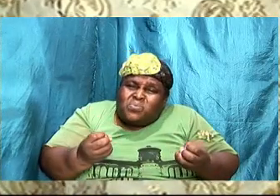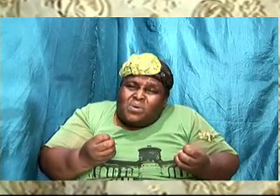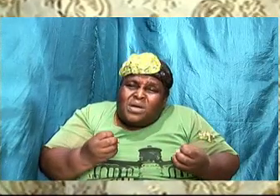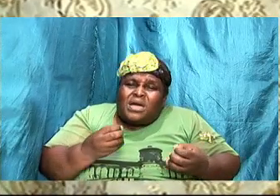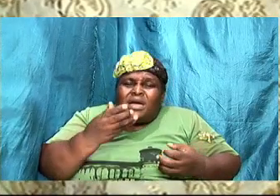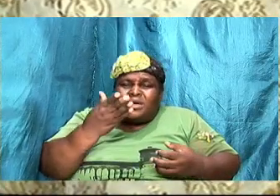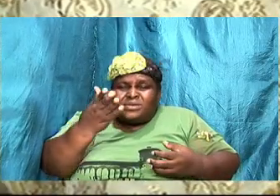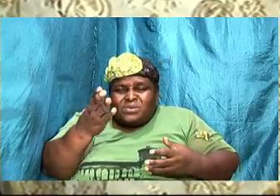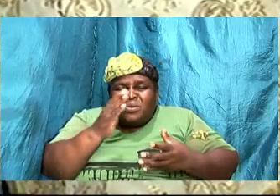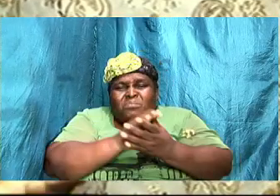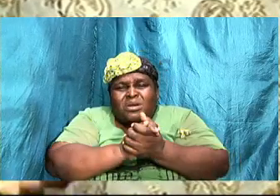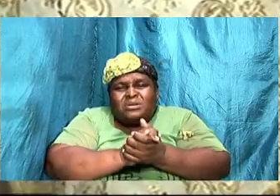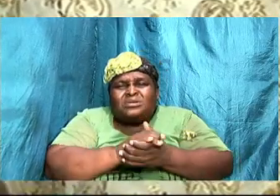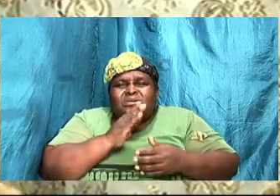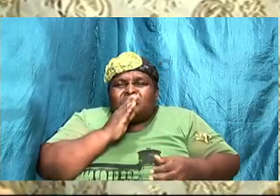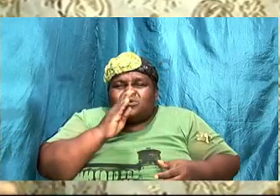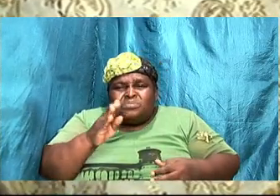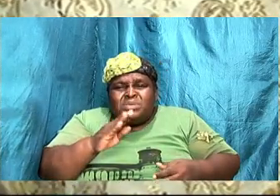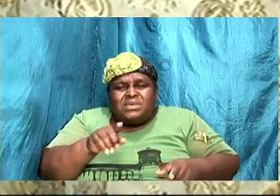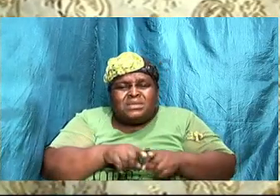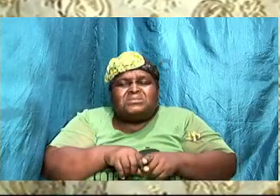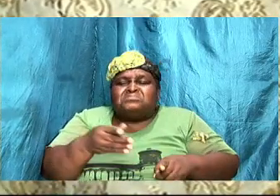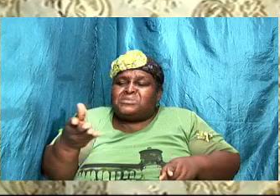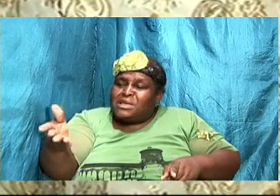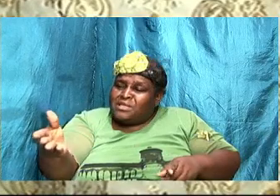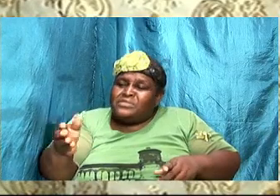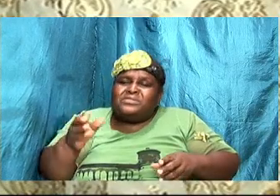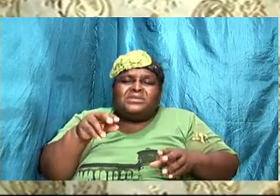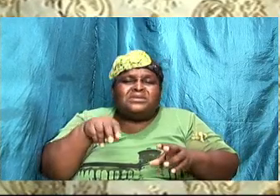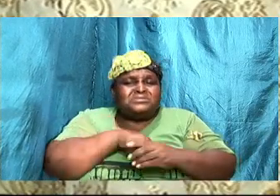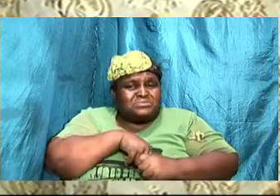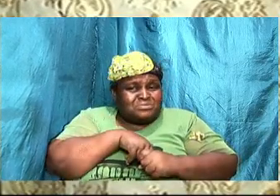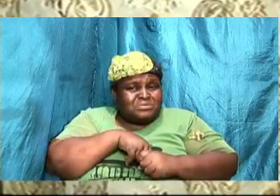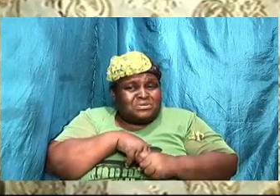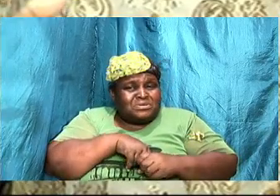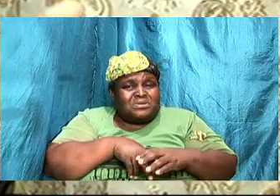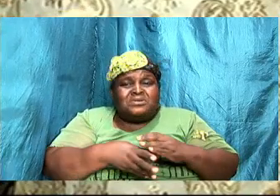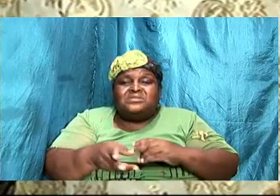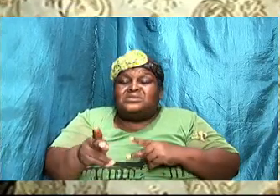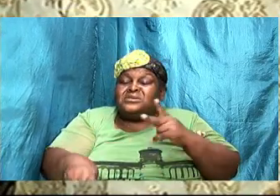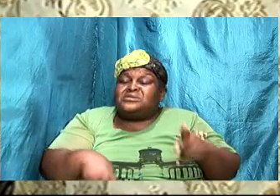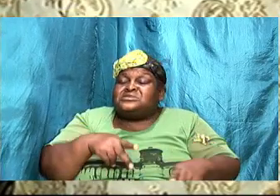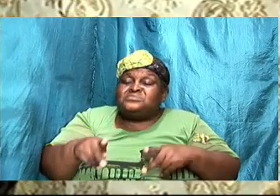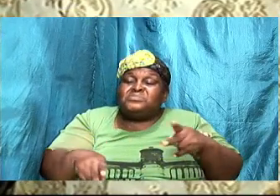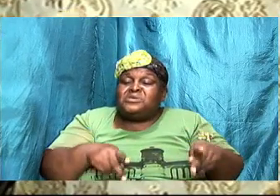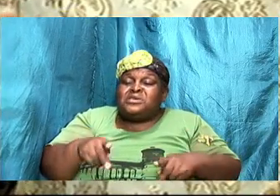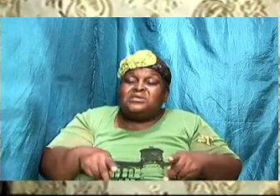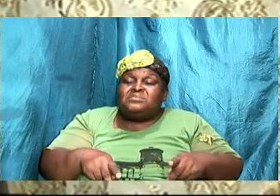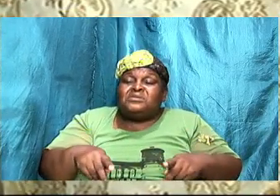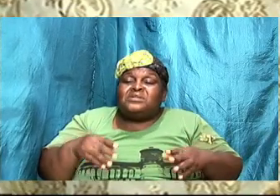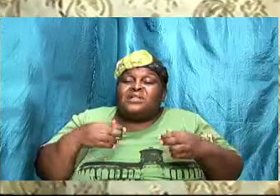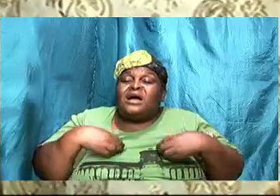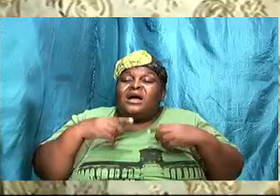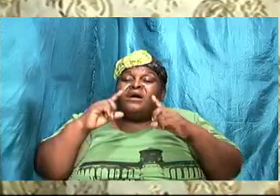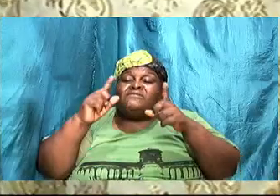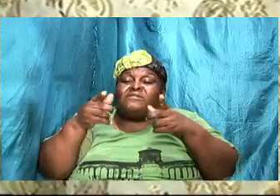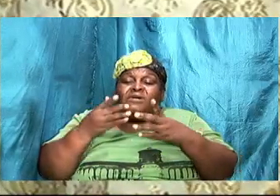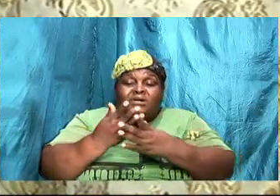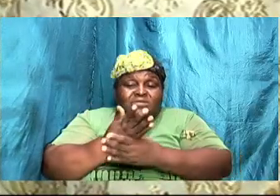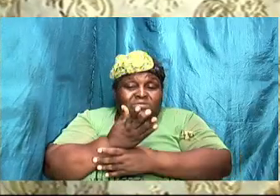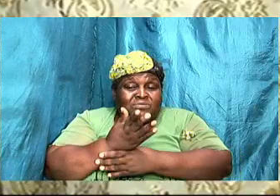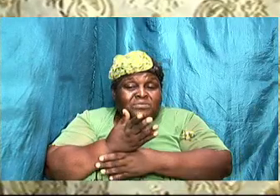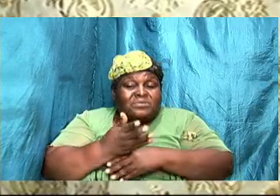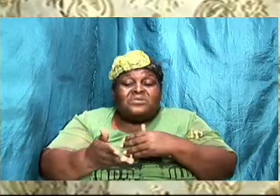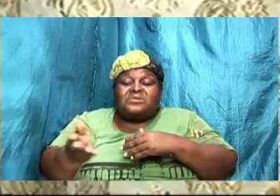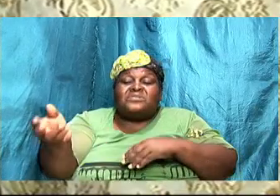be like this couple don't be fooled these people have gone through their disenchanted stage and have learned how to